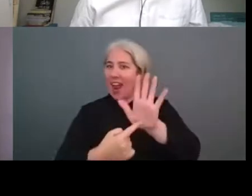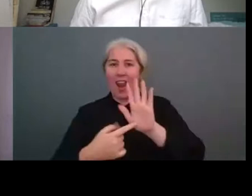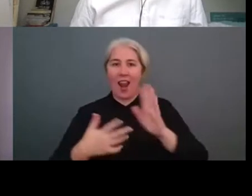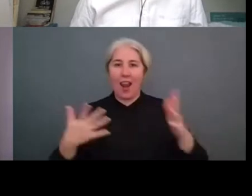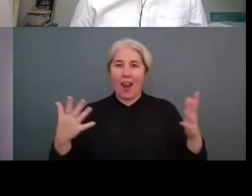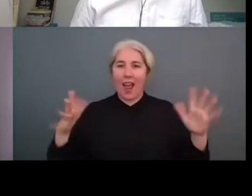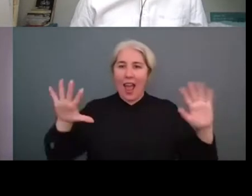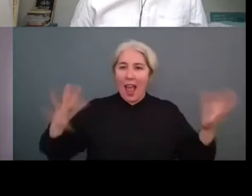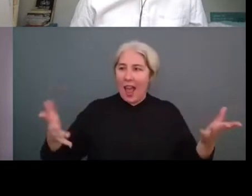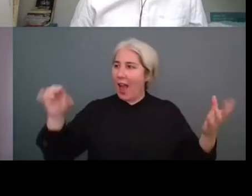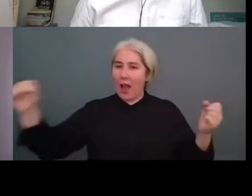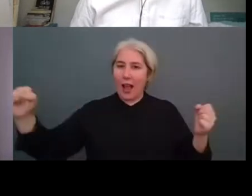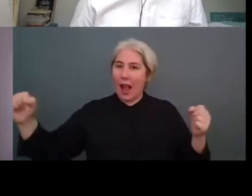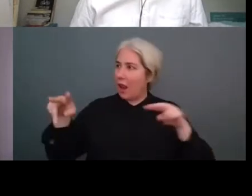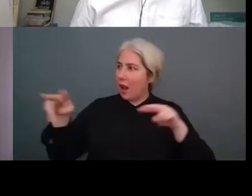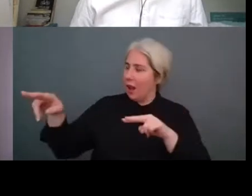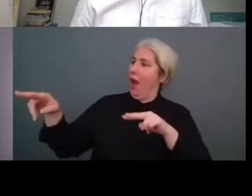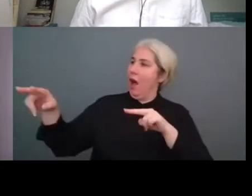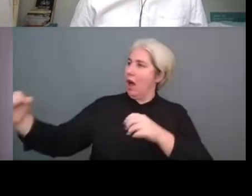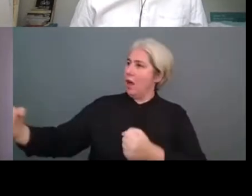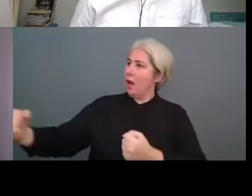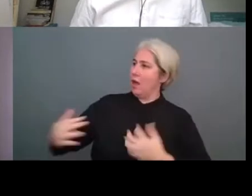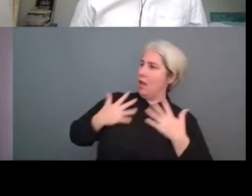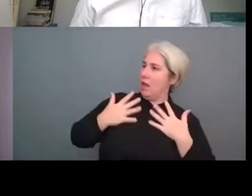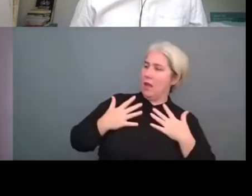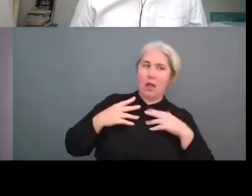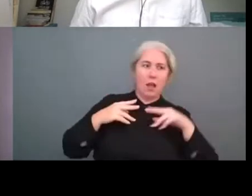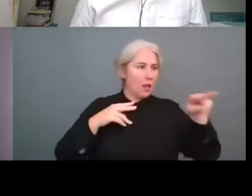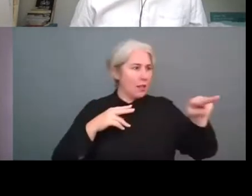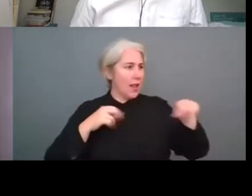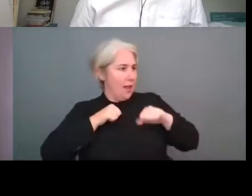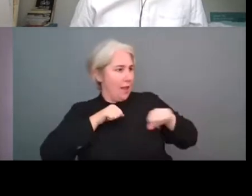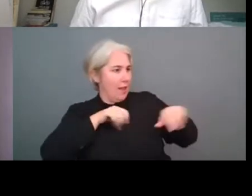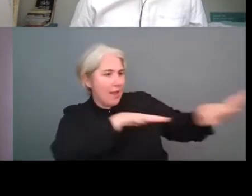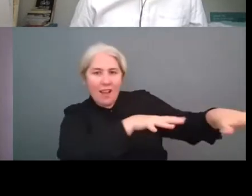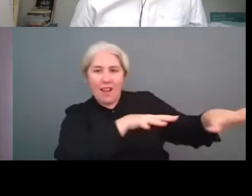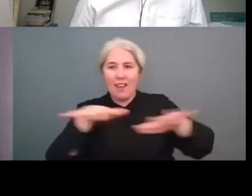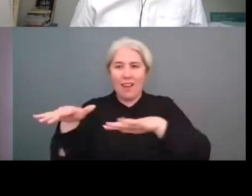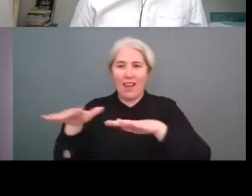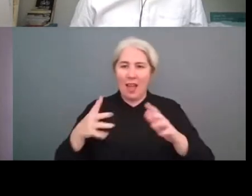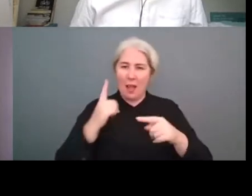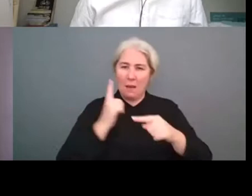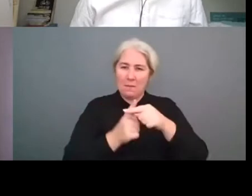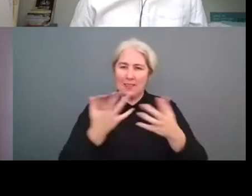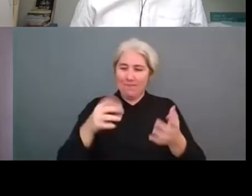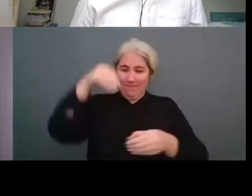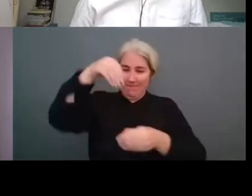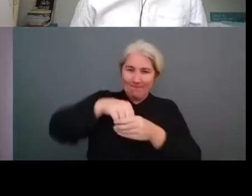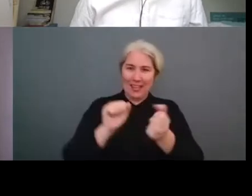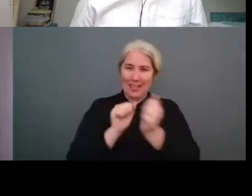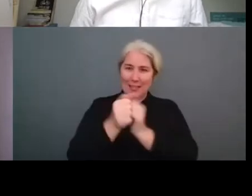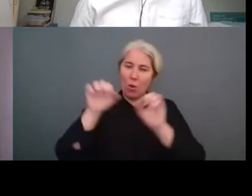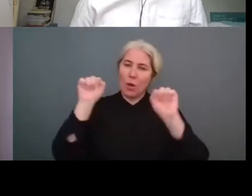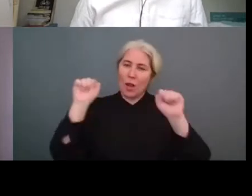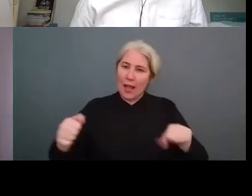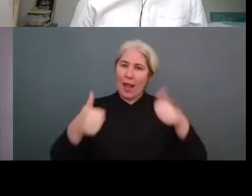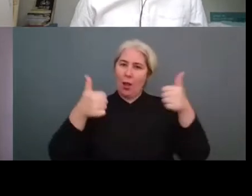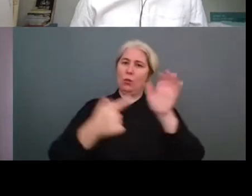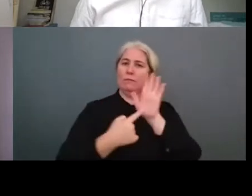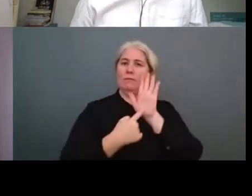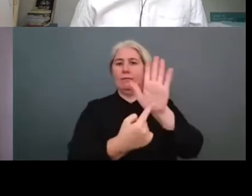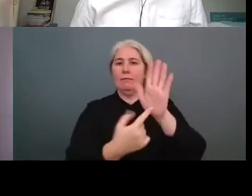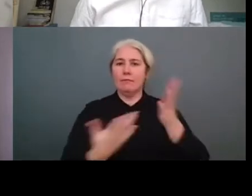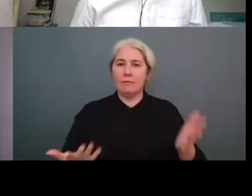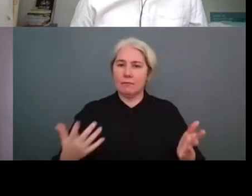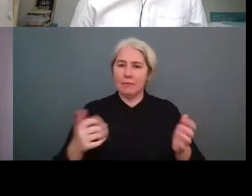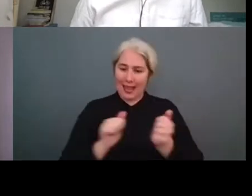and i think you know sports apart from who within sports can lead but i you know also how sports can be the leader